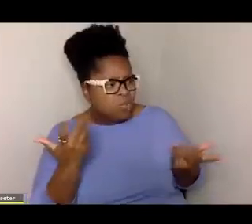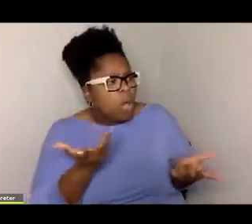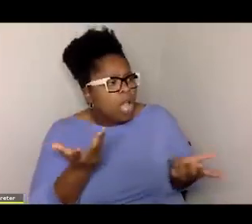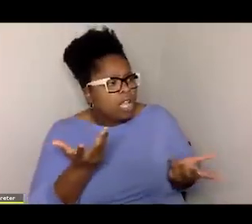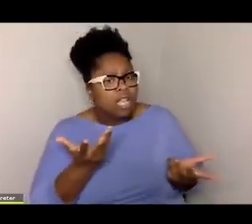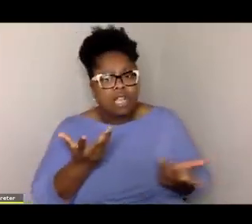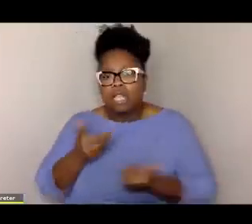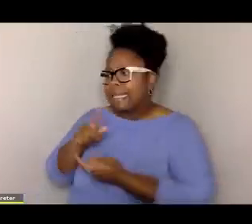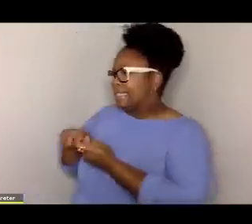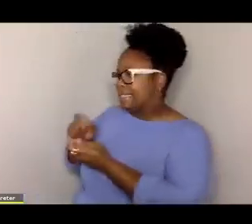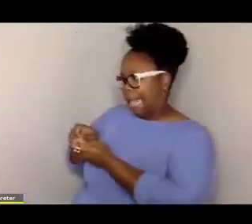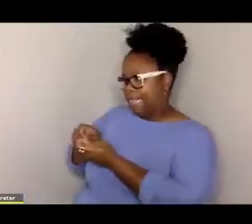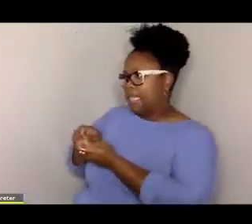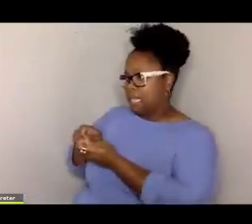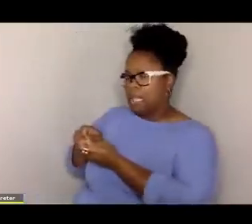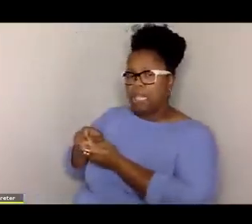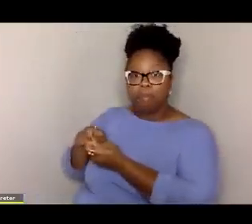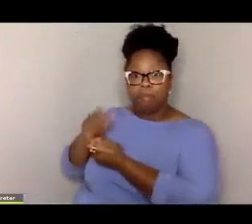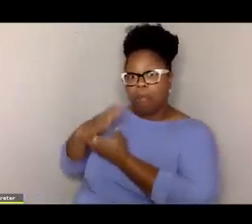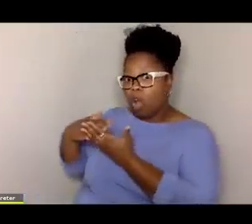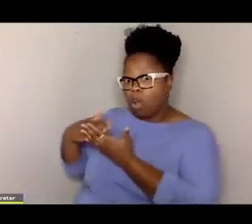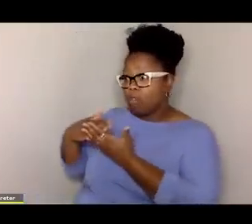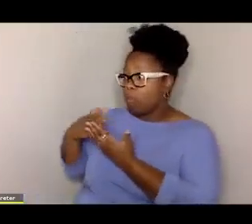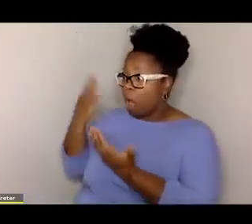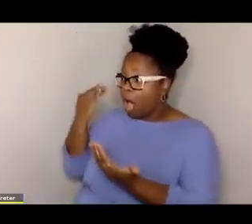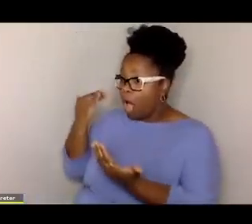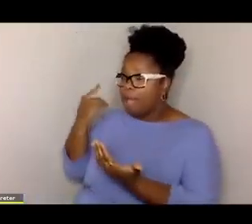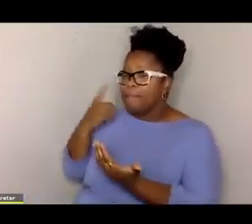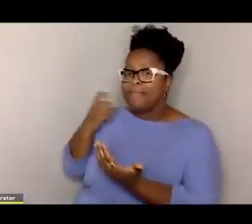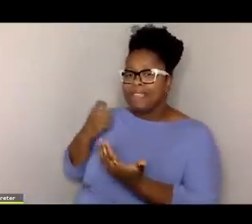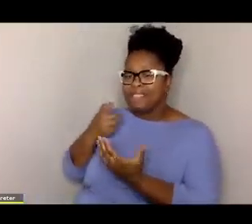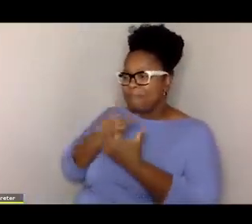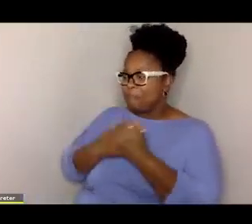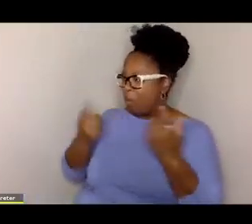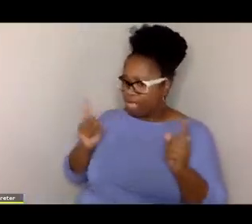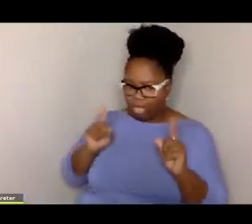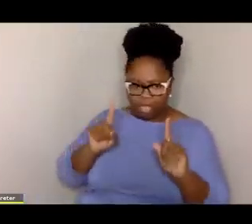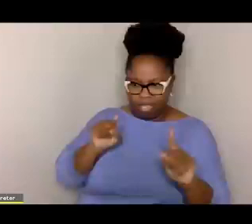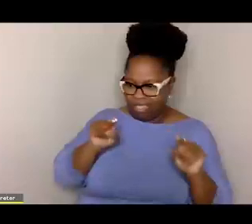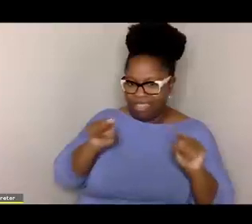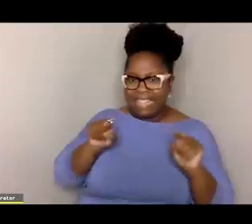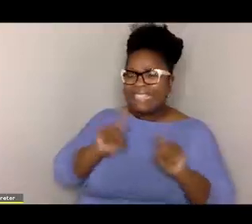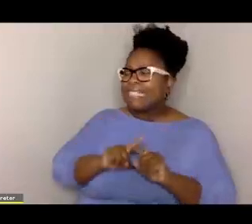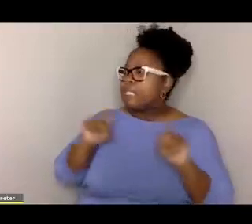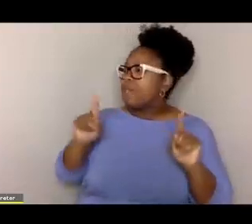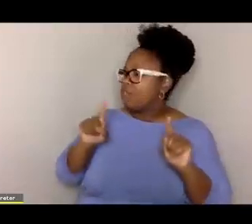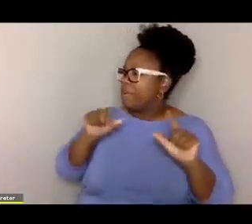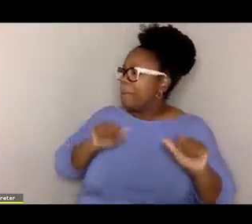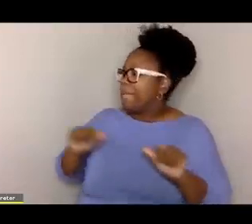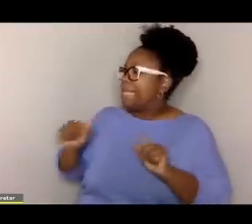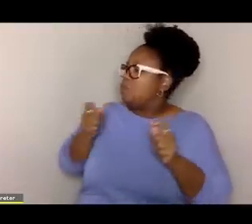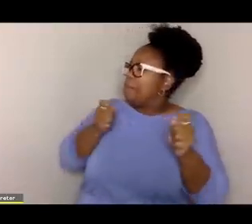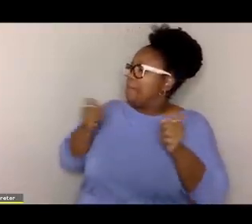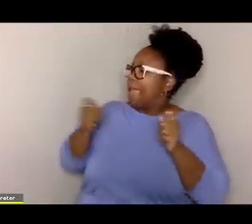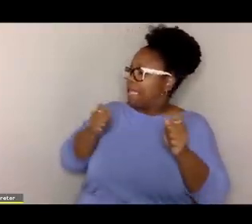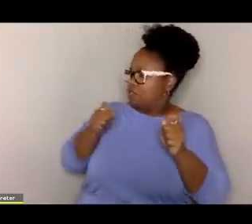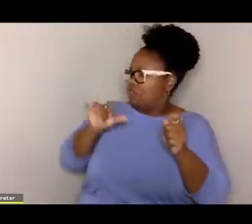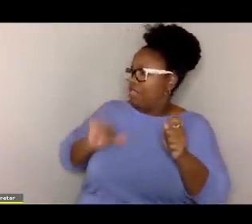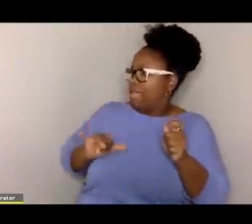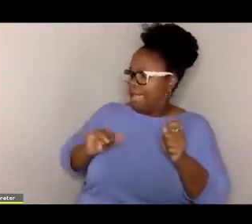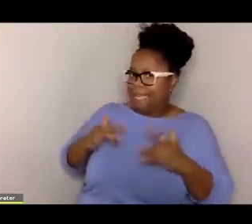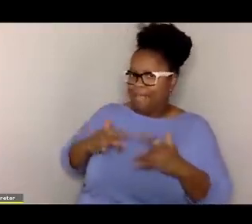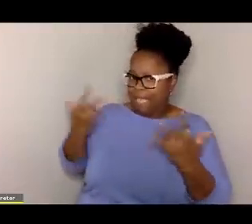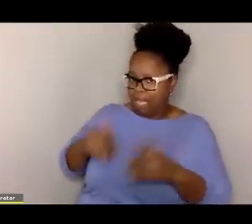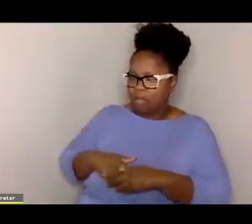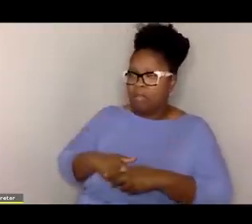Exactly. Well, in part because both of them are going to have a slightly different ability to manage that